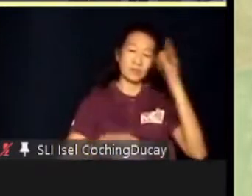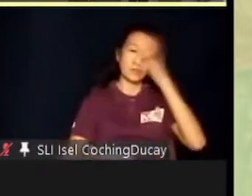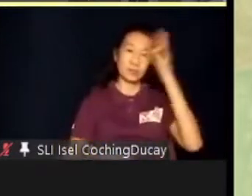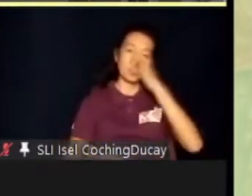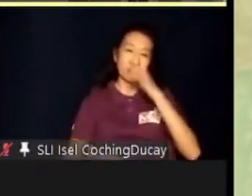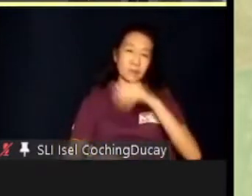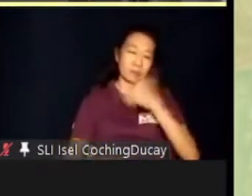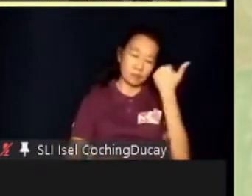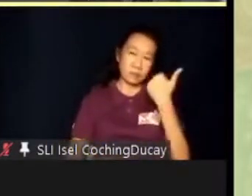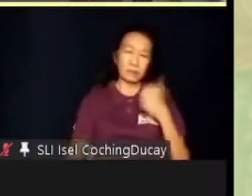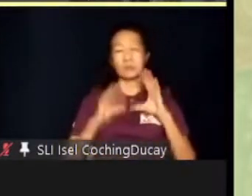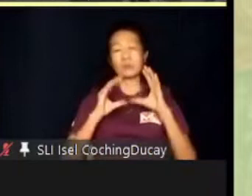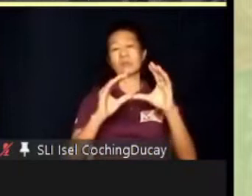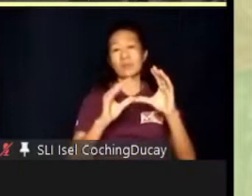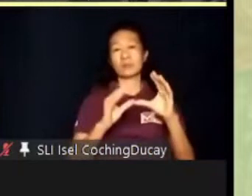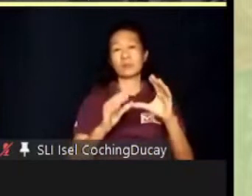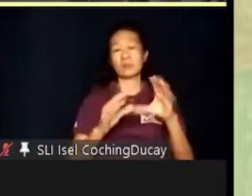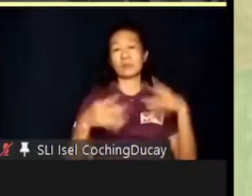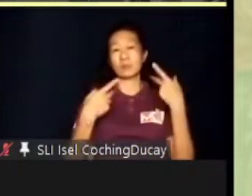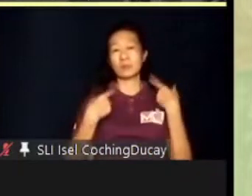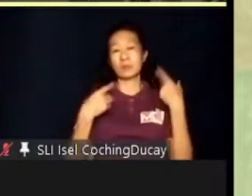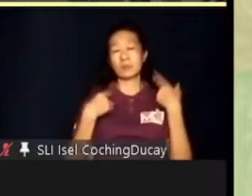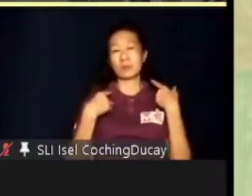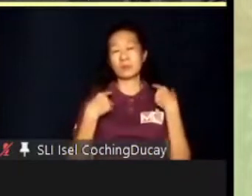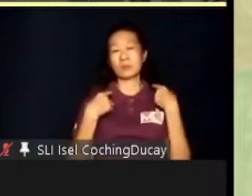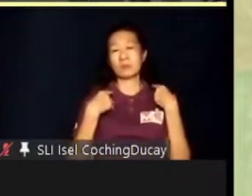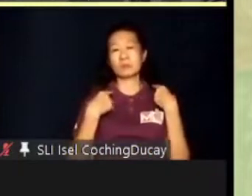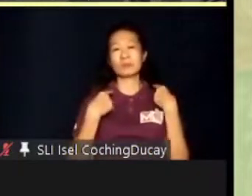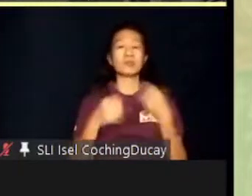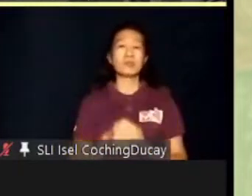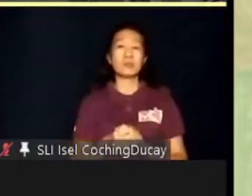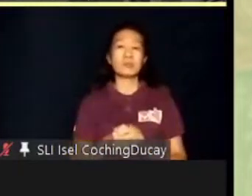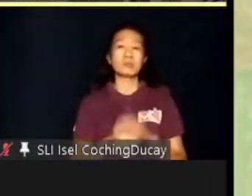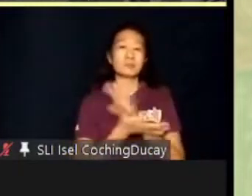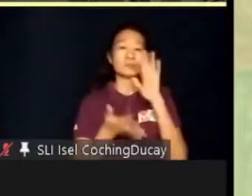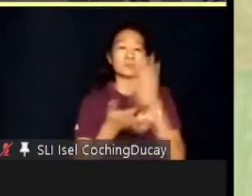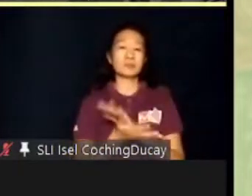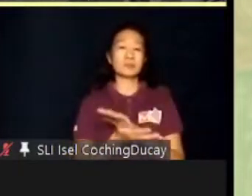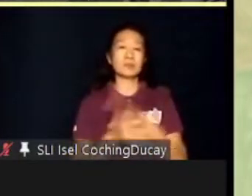etc., to continue attaining credentials for a high school-spend diploma.